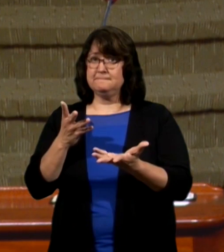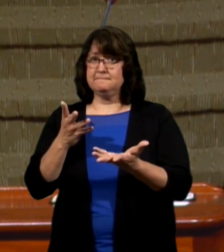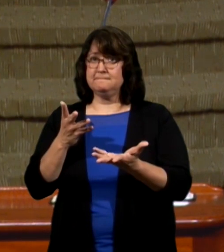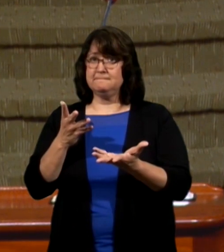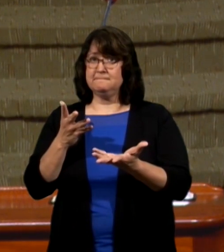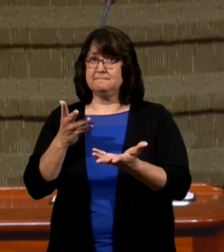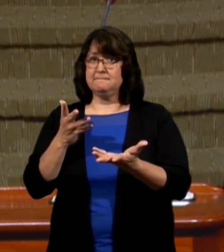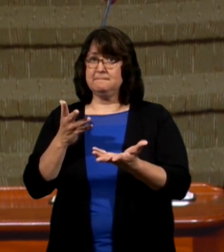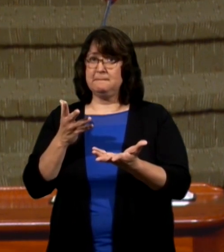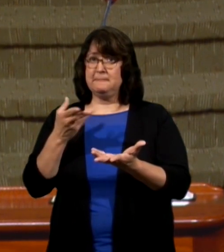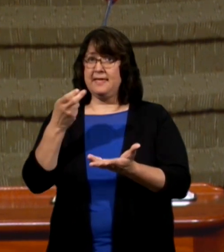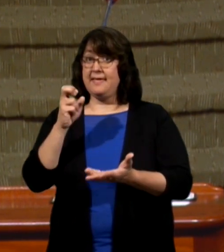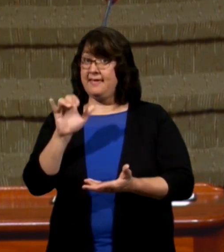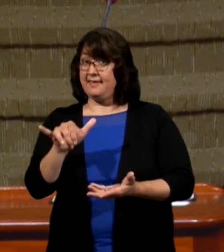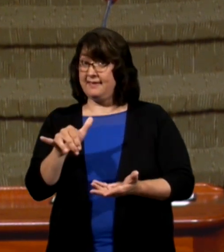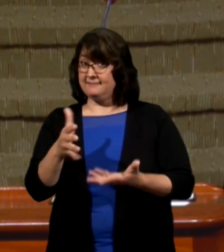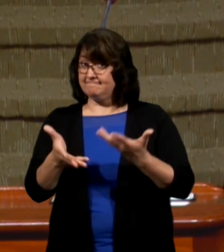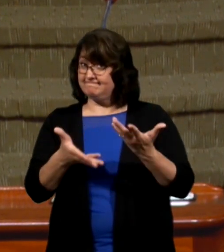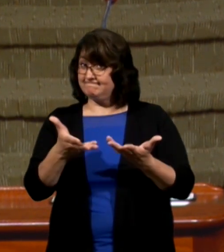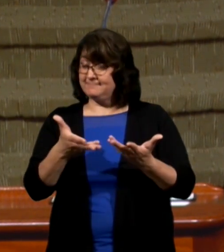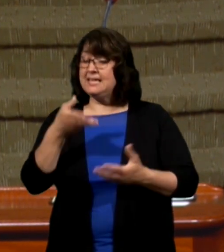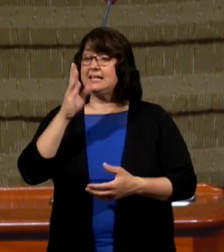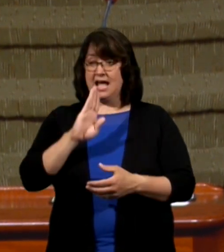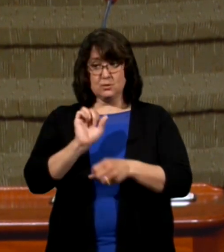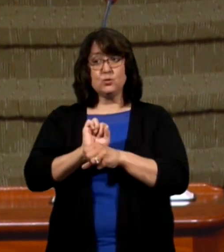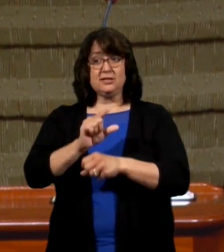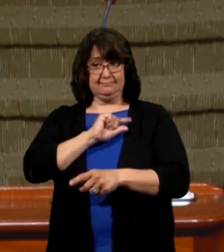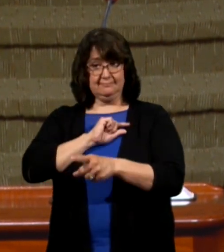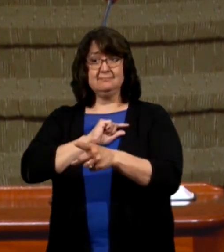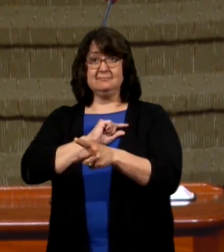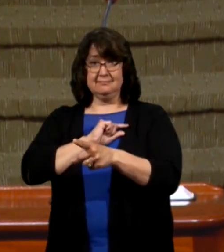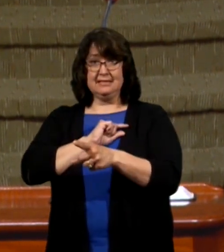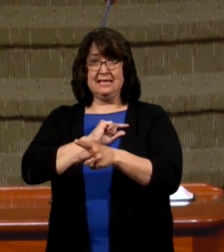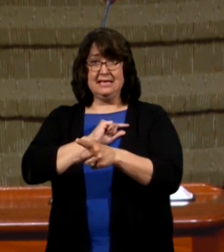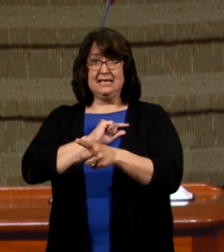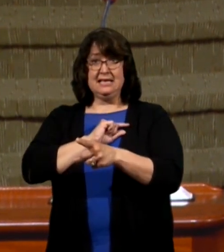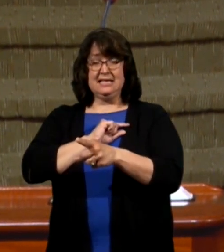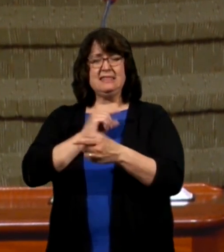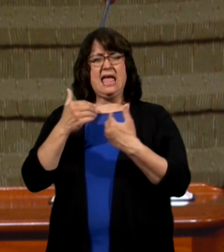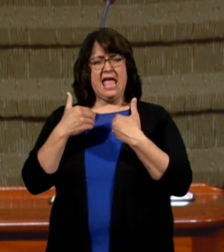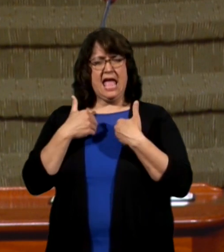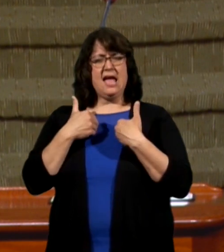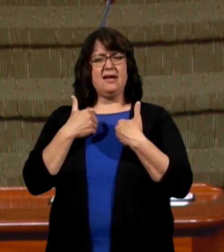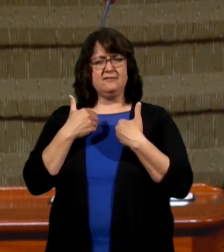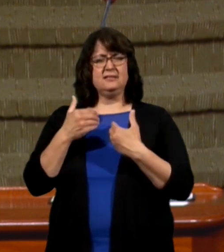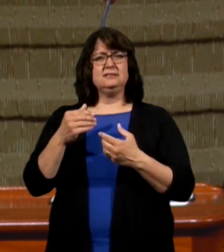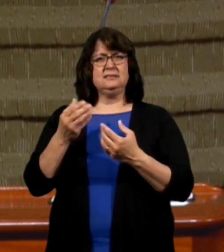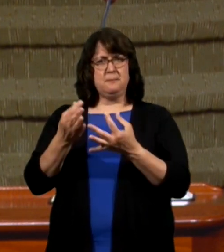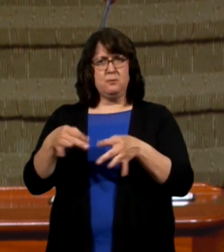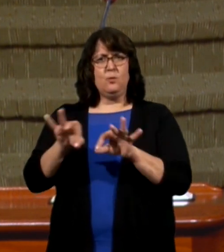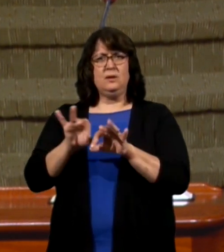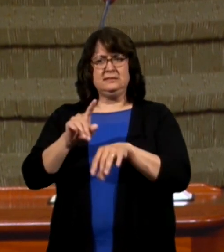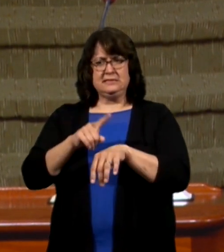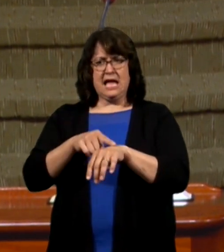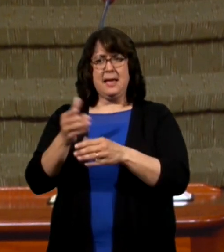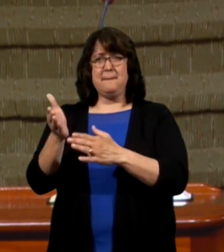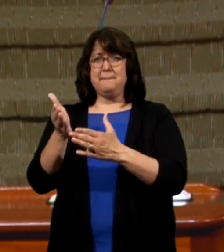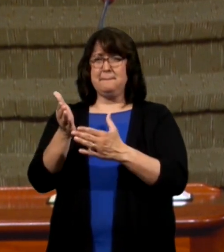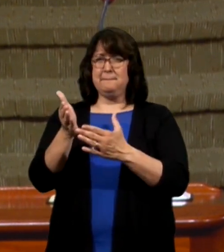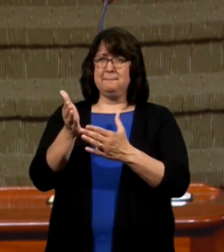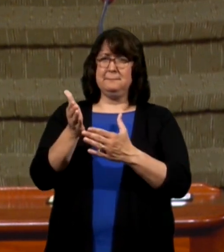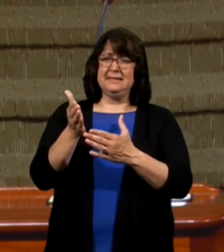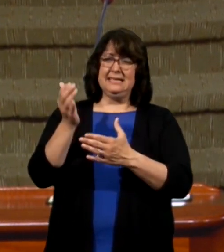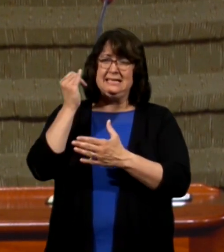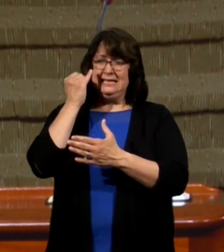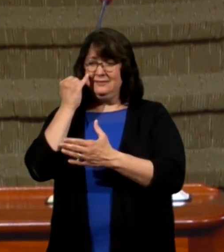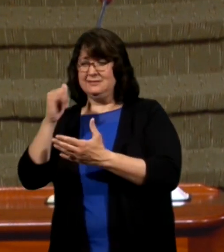hey hey God's working there's usually a fragile time between devastation